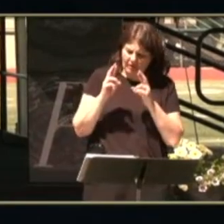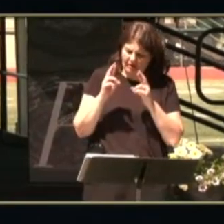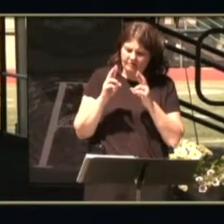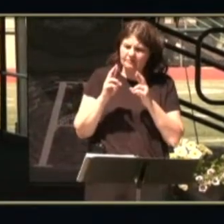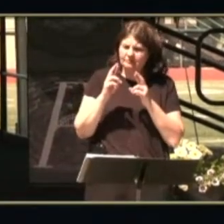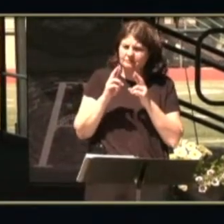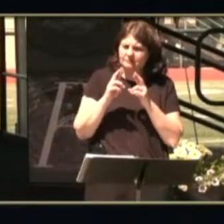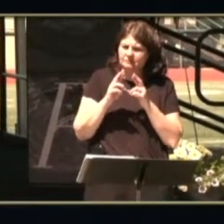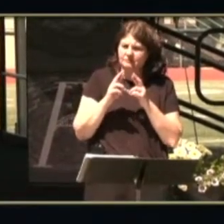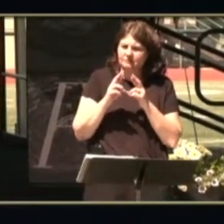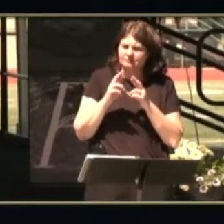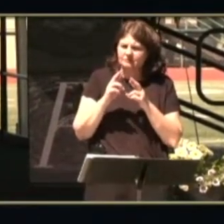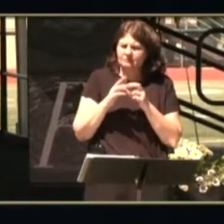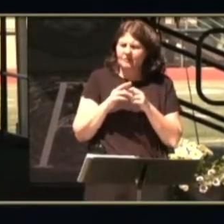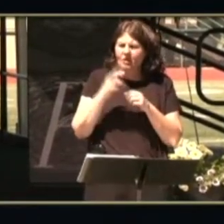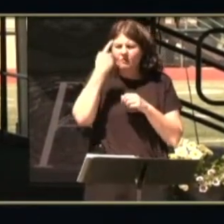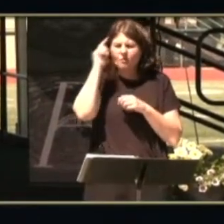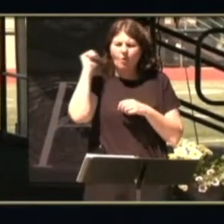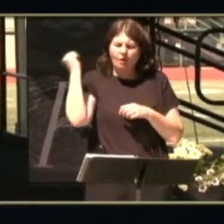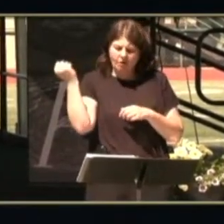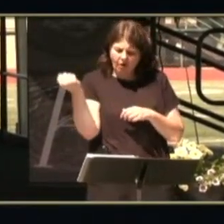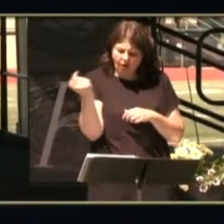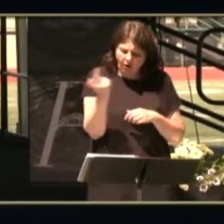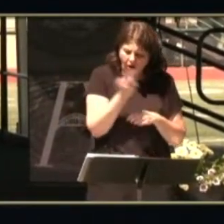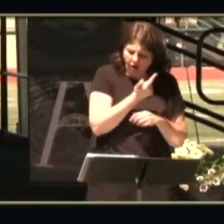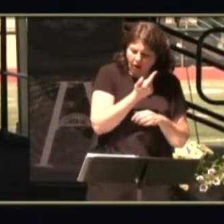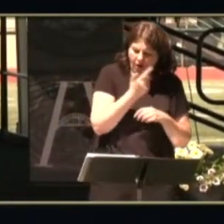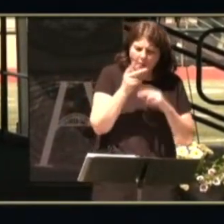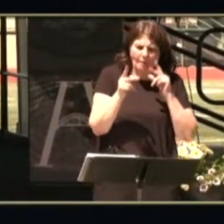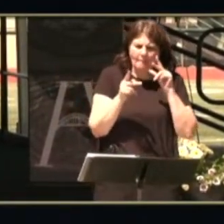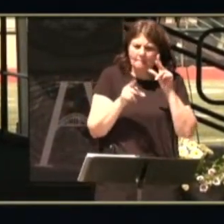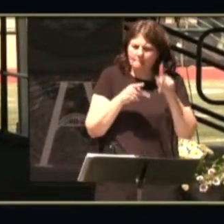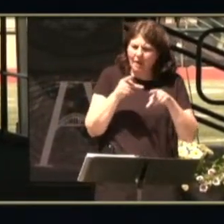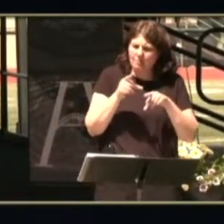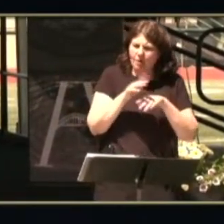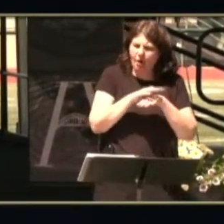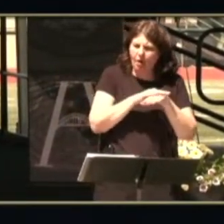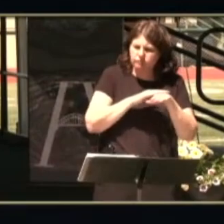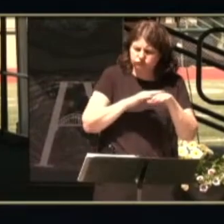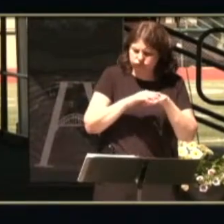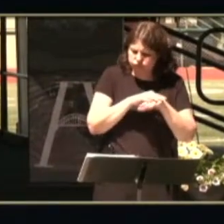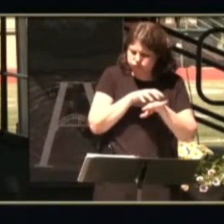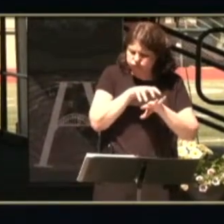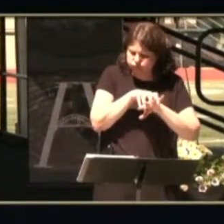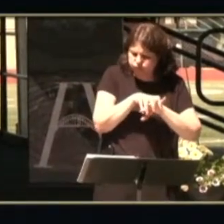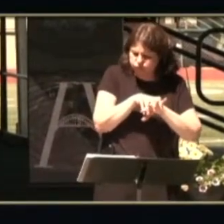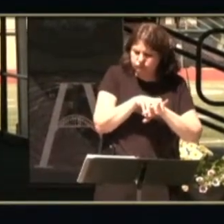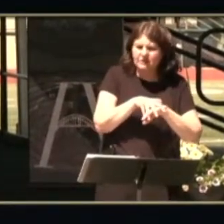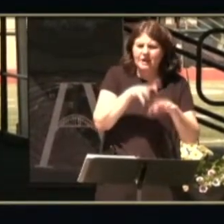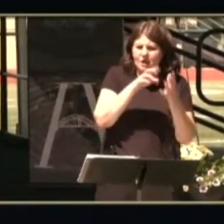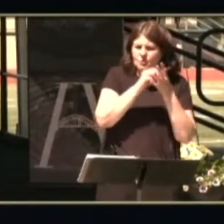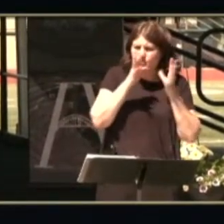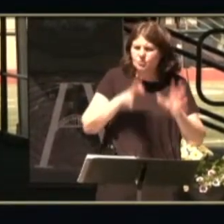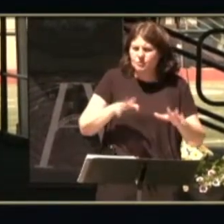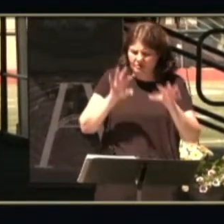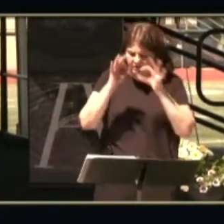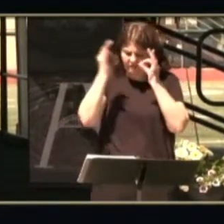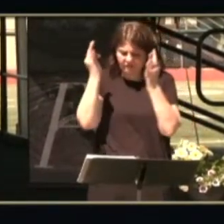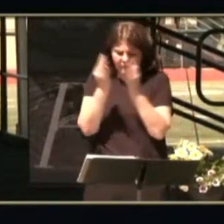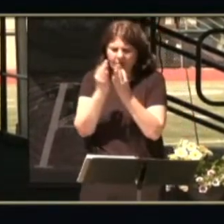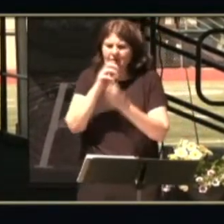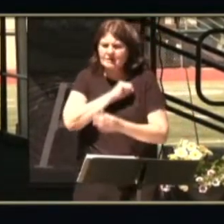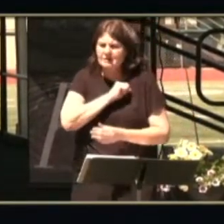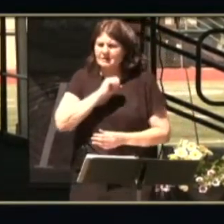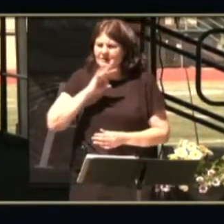all indigenous students, families, staff,